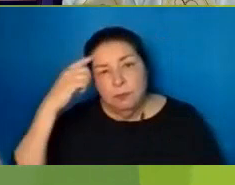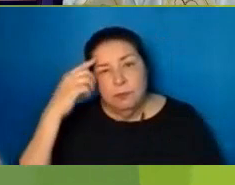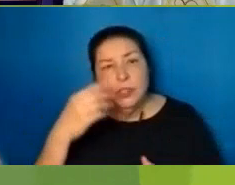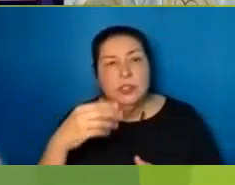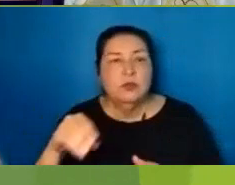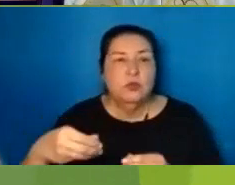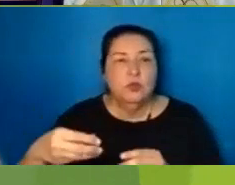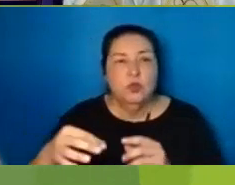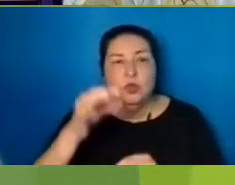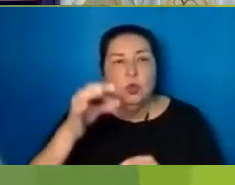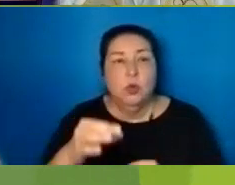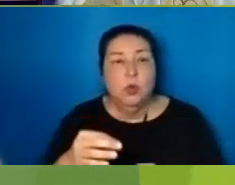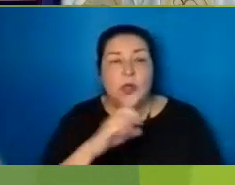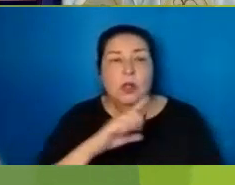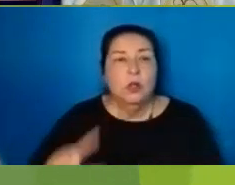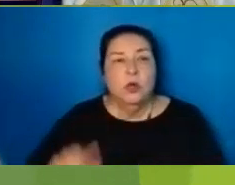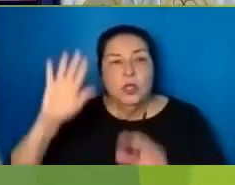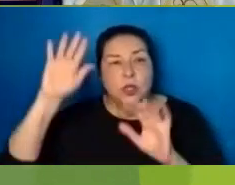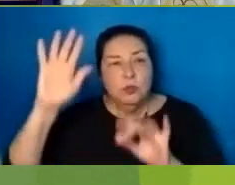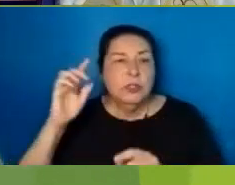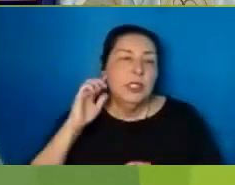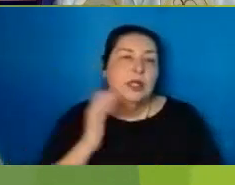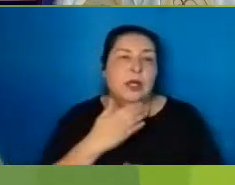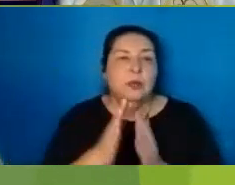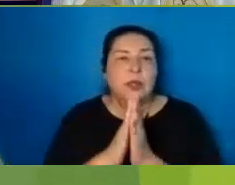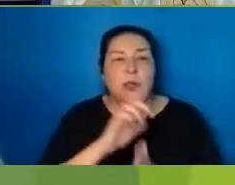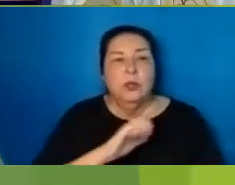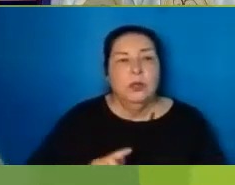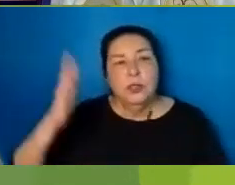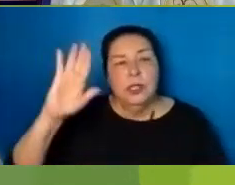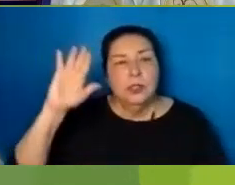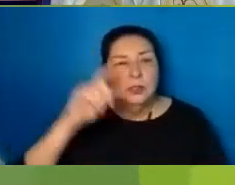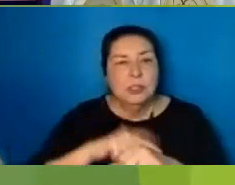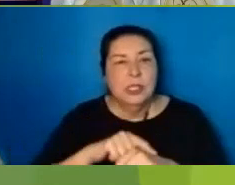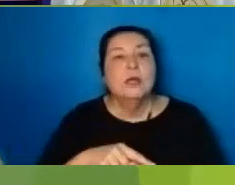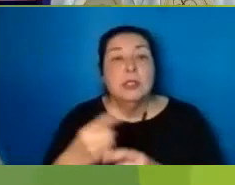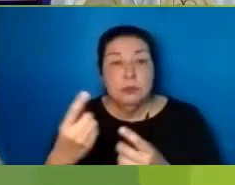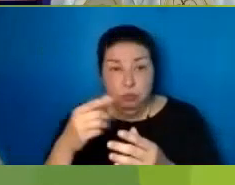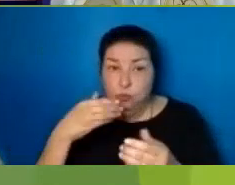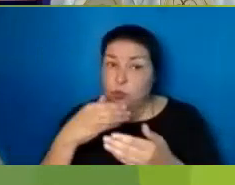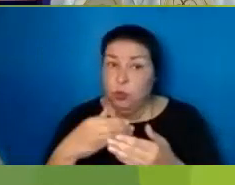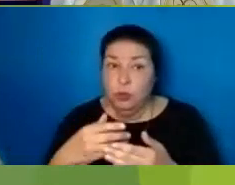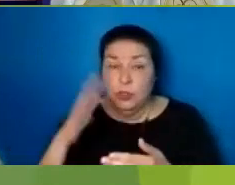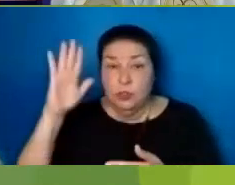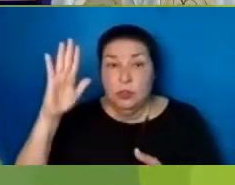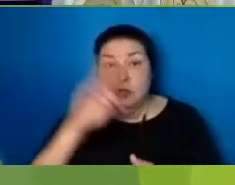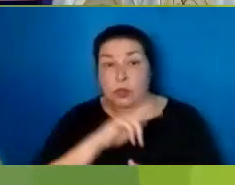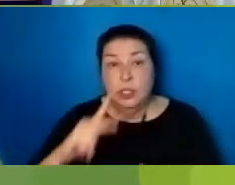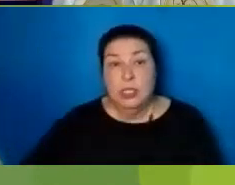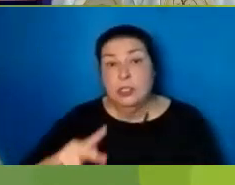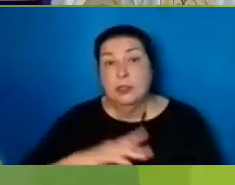Lord God The Time Is Fulfilled And Your Kingdom Is At Hand As Your Beloved Son Comes To Us Here At The Altar